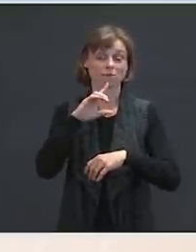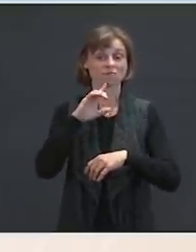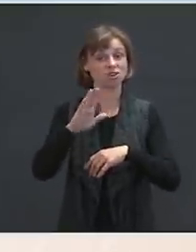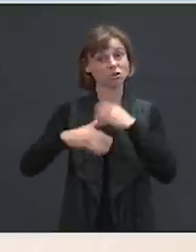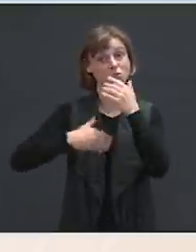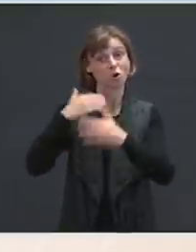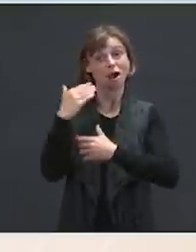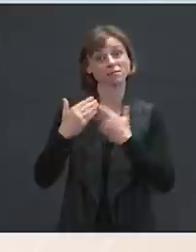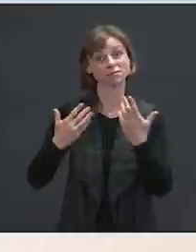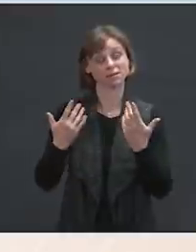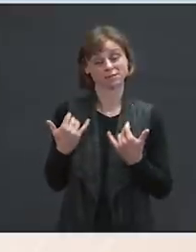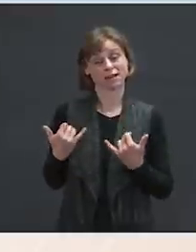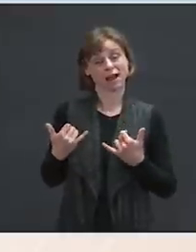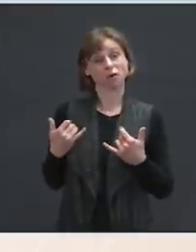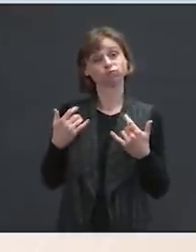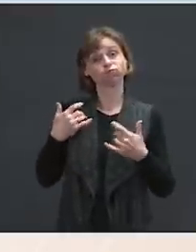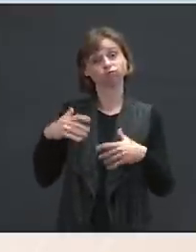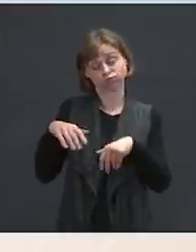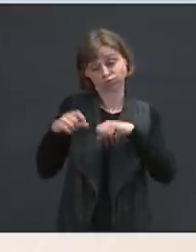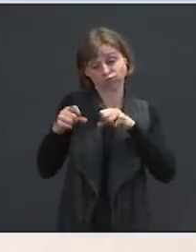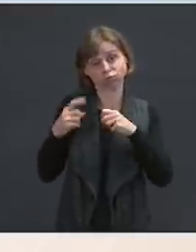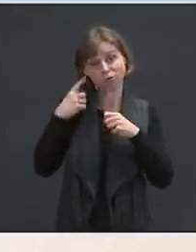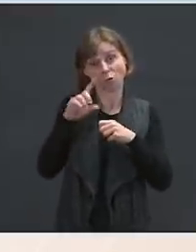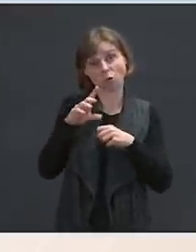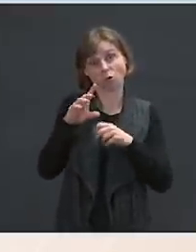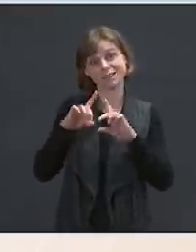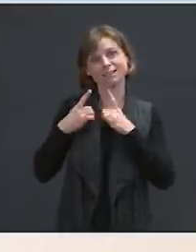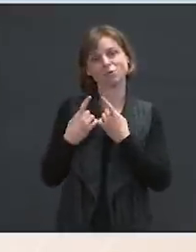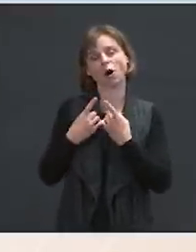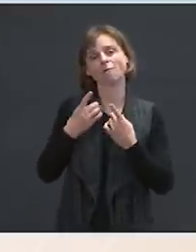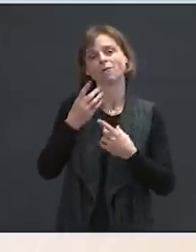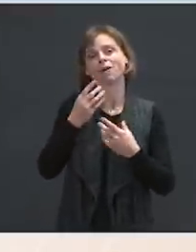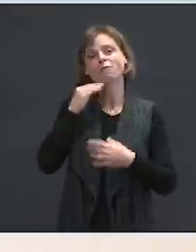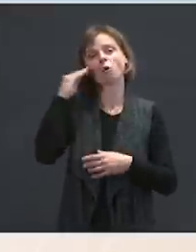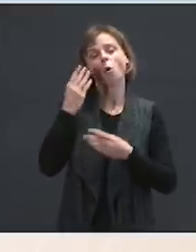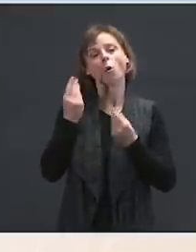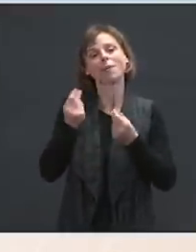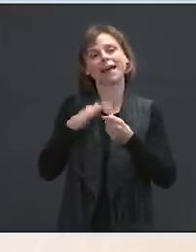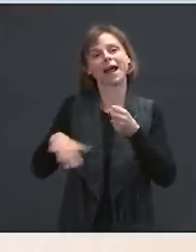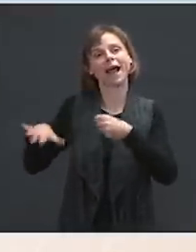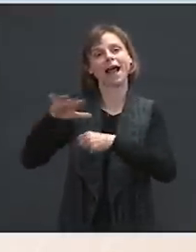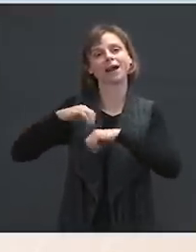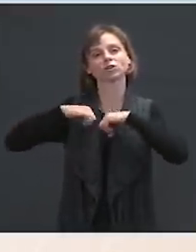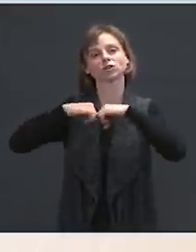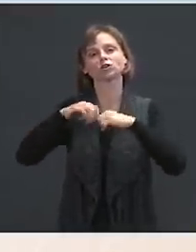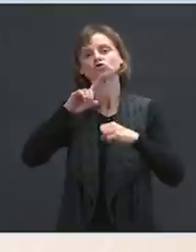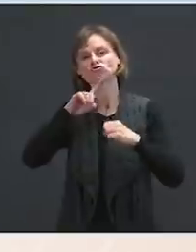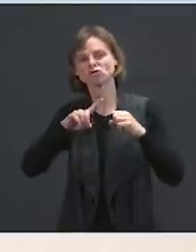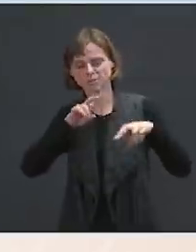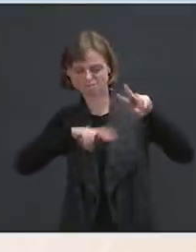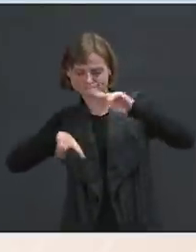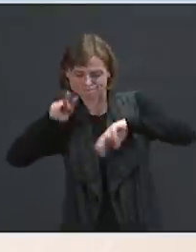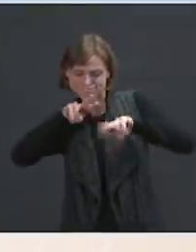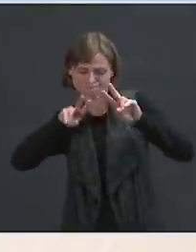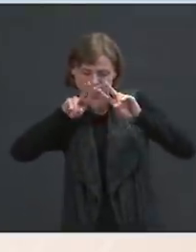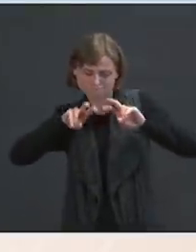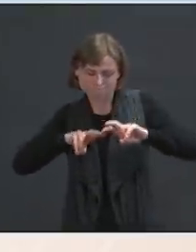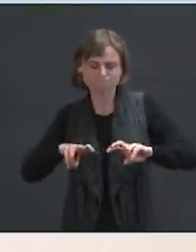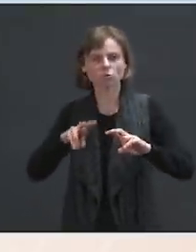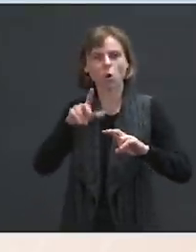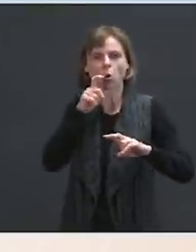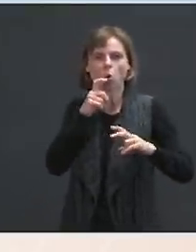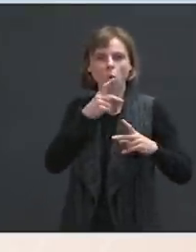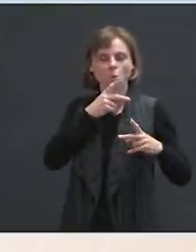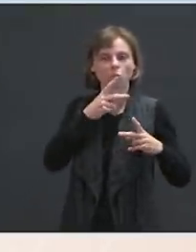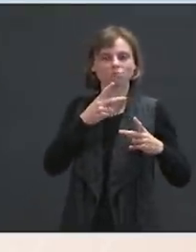Security to re- to take a fresh look at prioritization and who is detained and